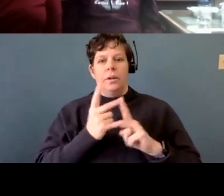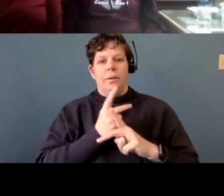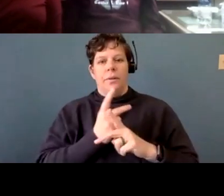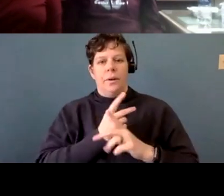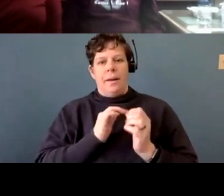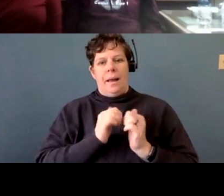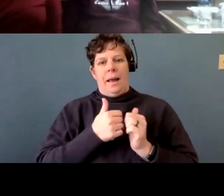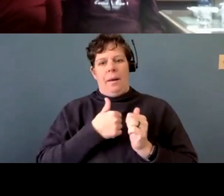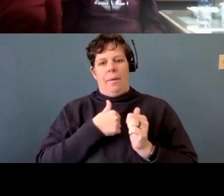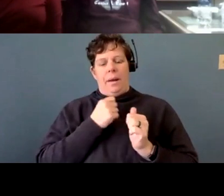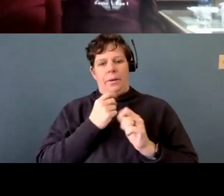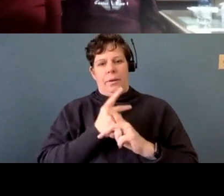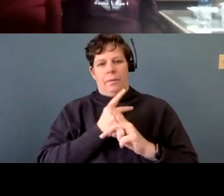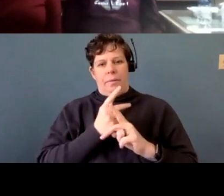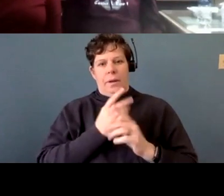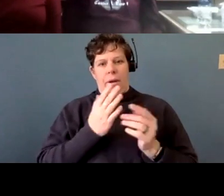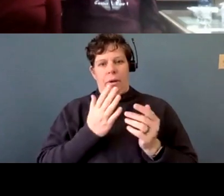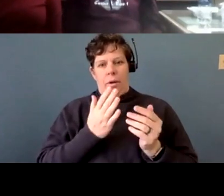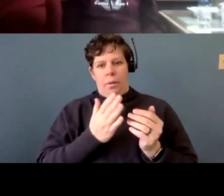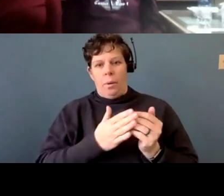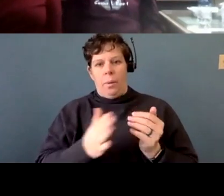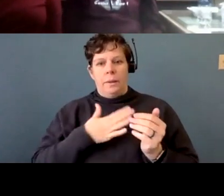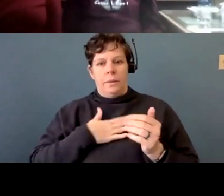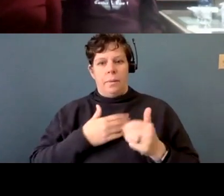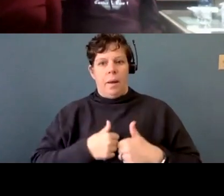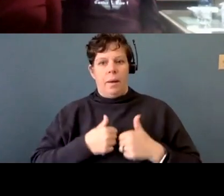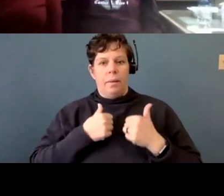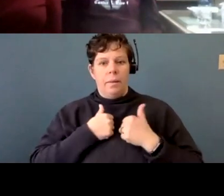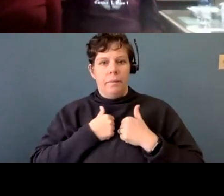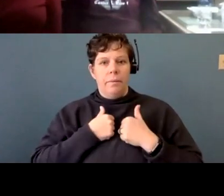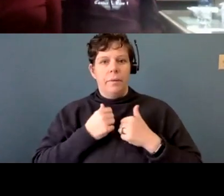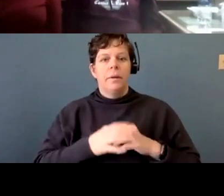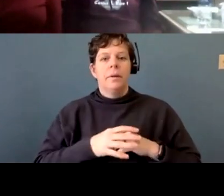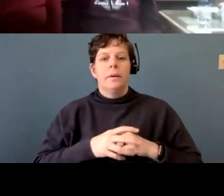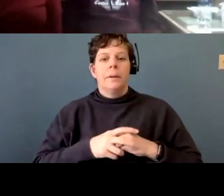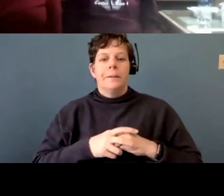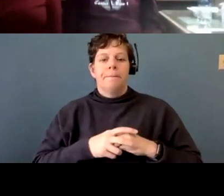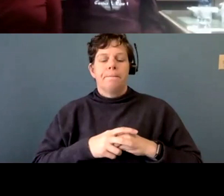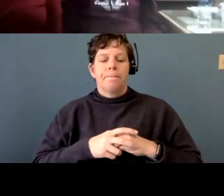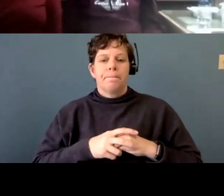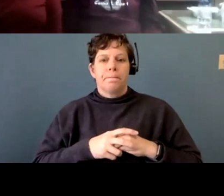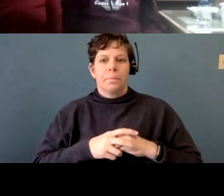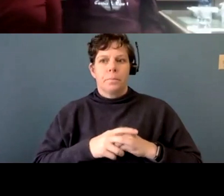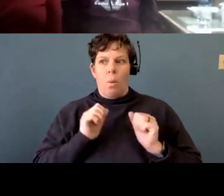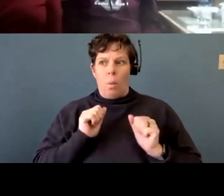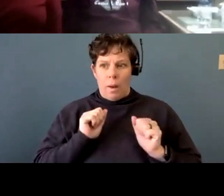was going to navigate the rest of my life and what I could get through and what I could do.